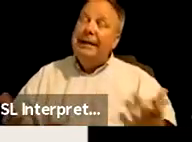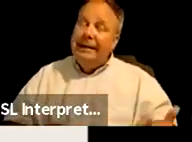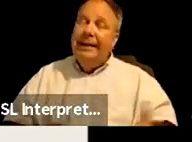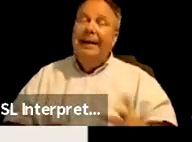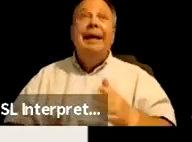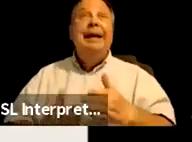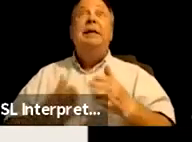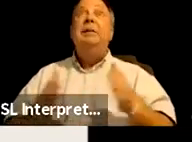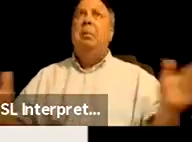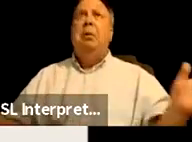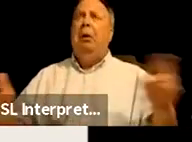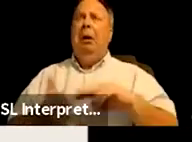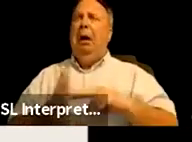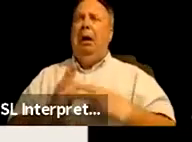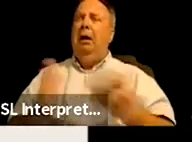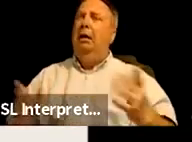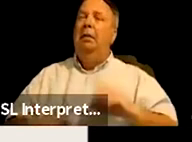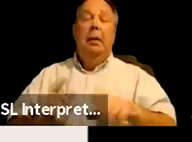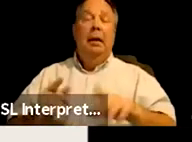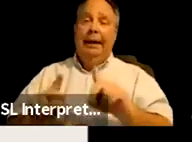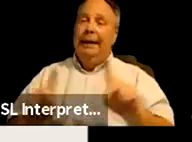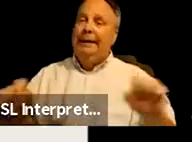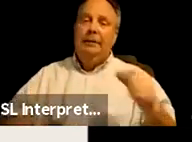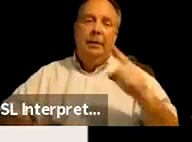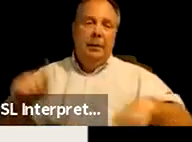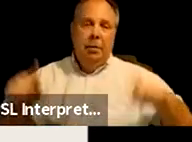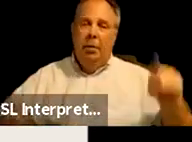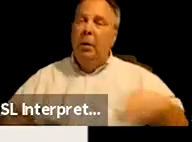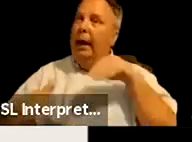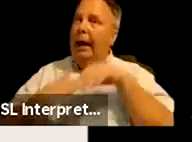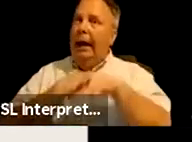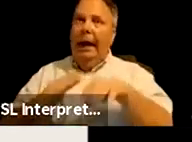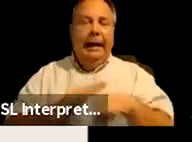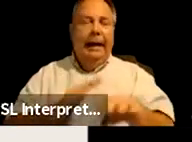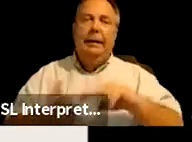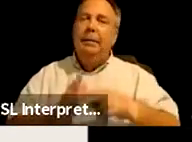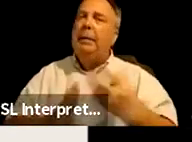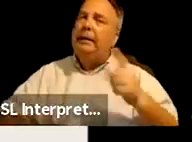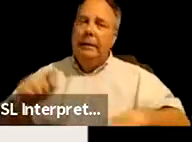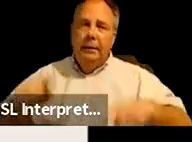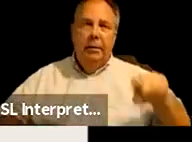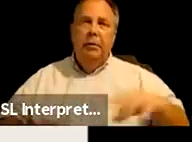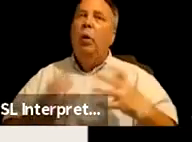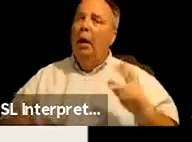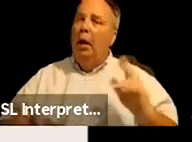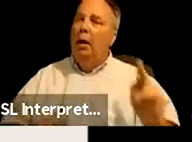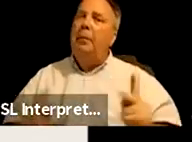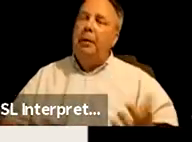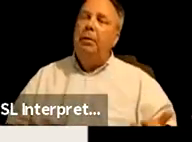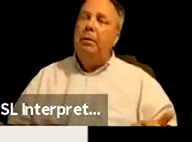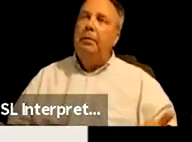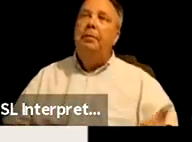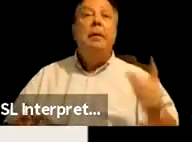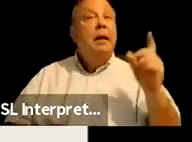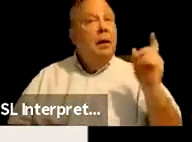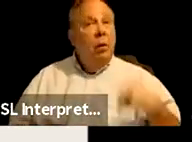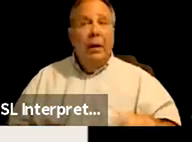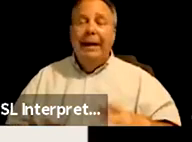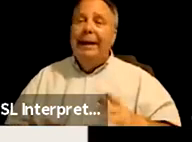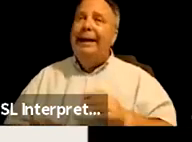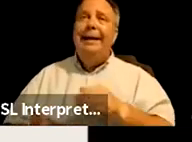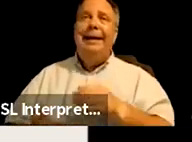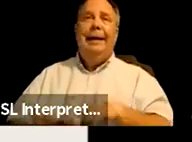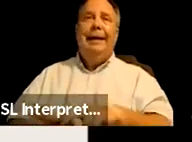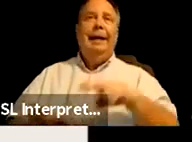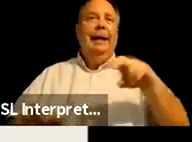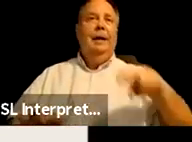broad because disabilities are all different and access can mean a lot of different things for a lot of people, we need to get away from the